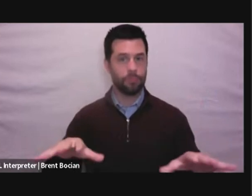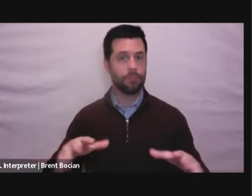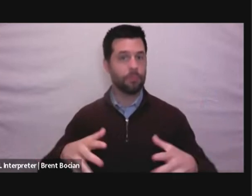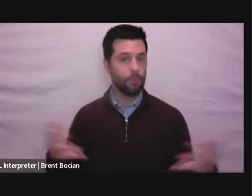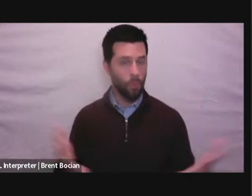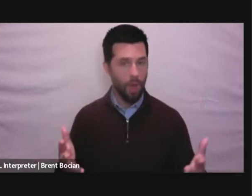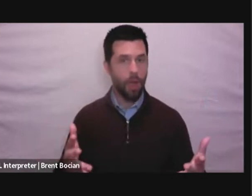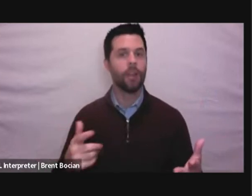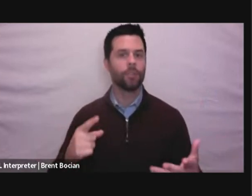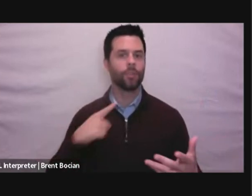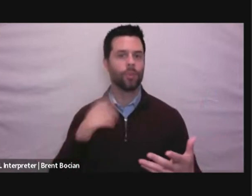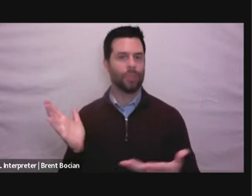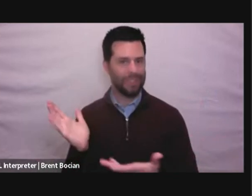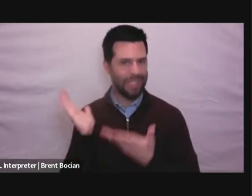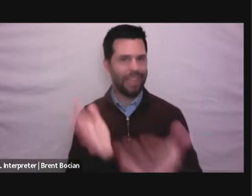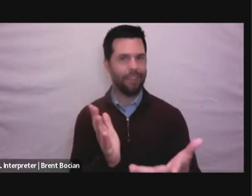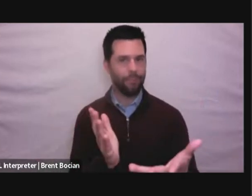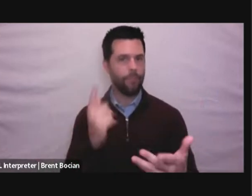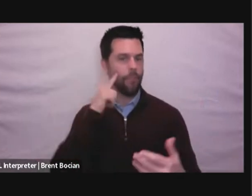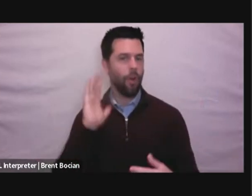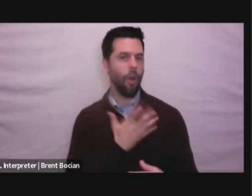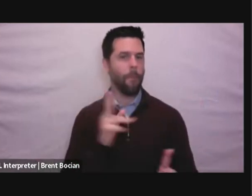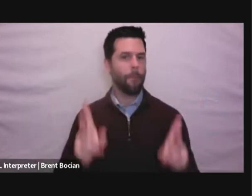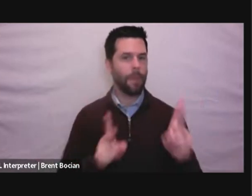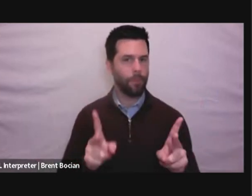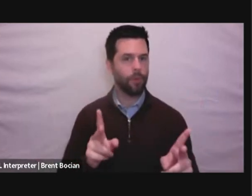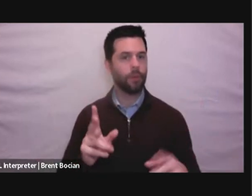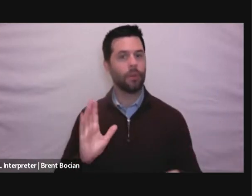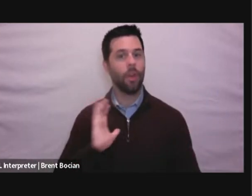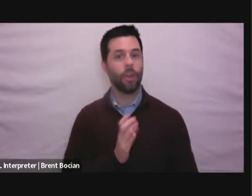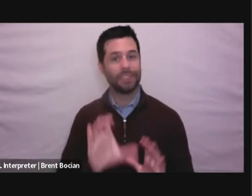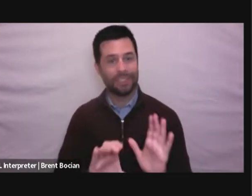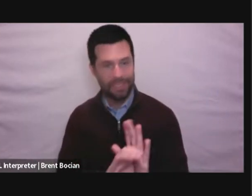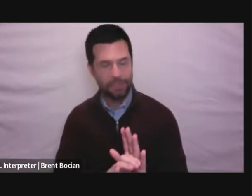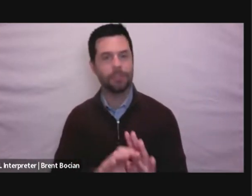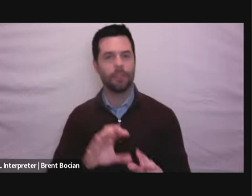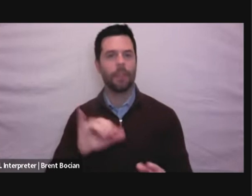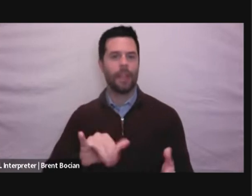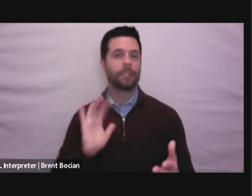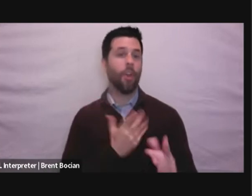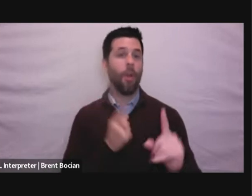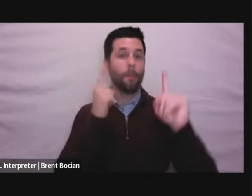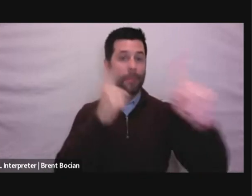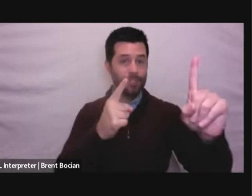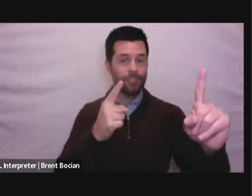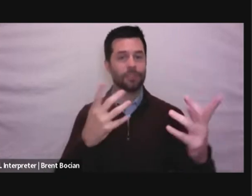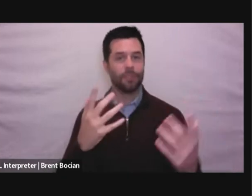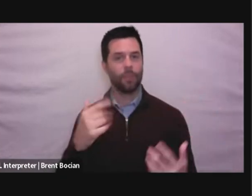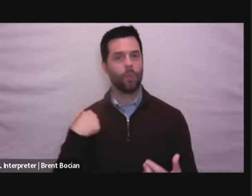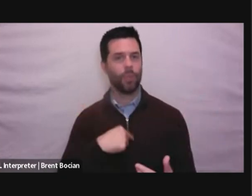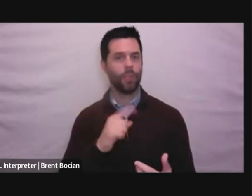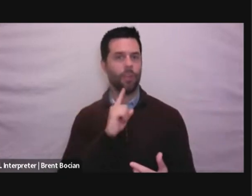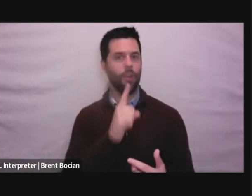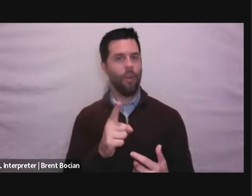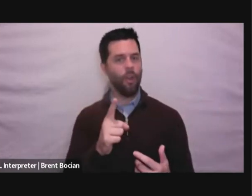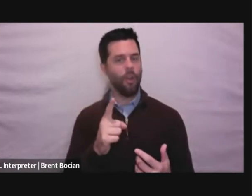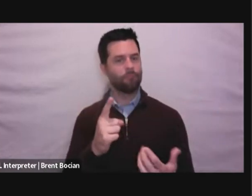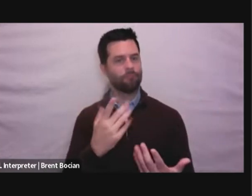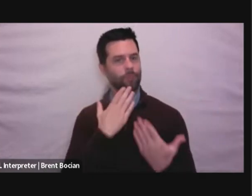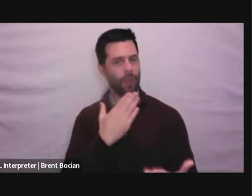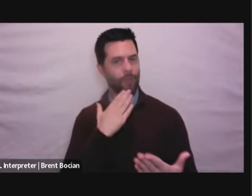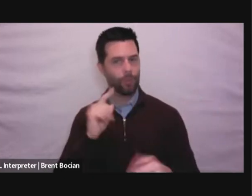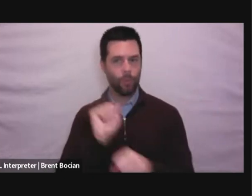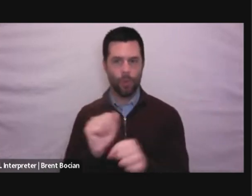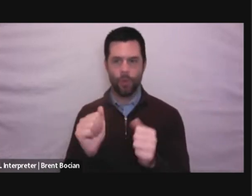deliver for our people, for our fellow citizens. That's the mission. That's the objective. And we are grateful to be able to work with so